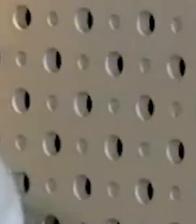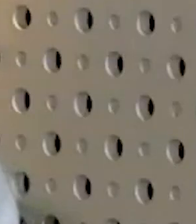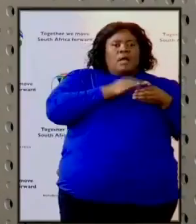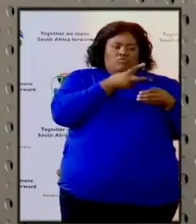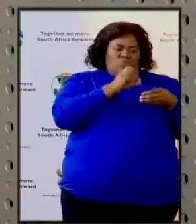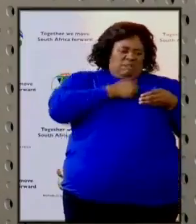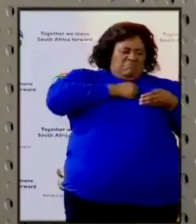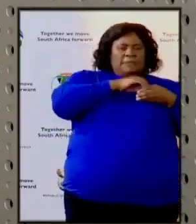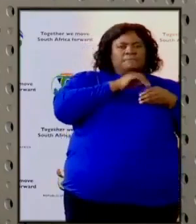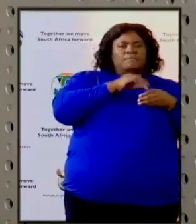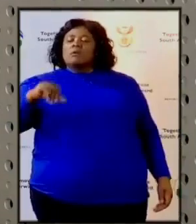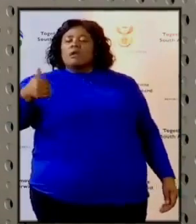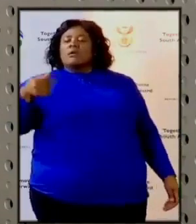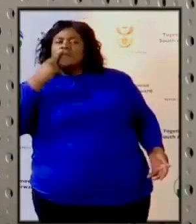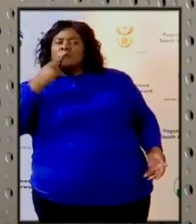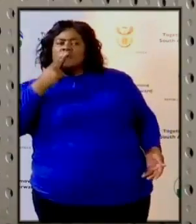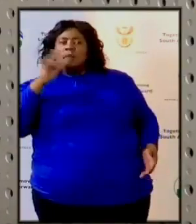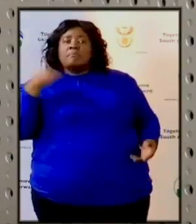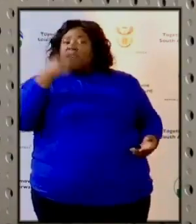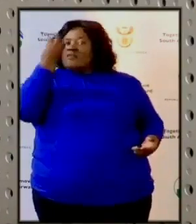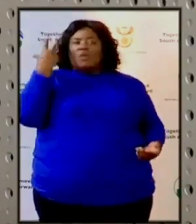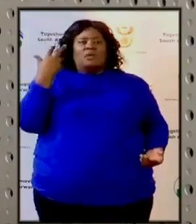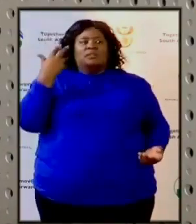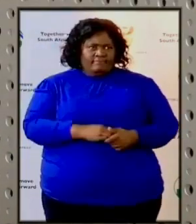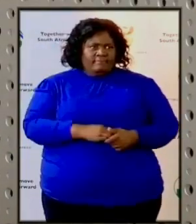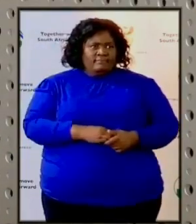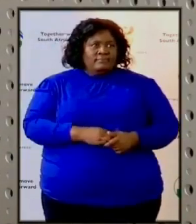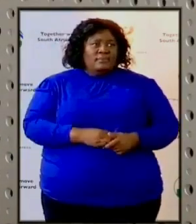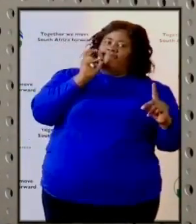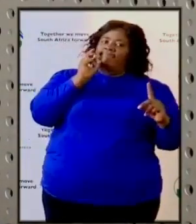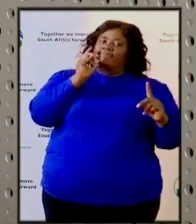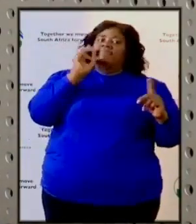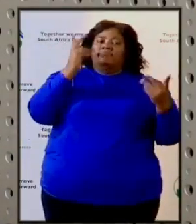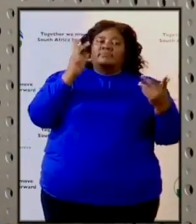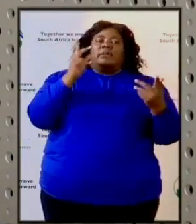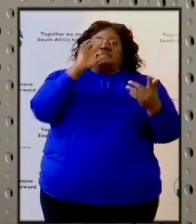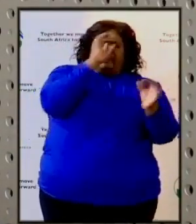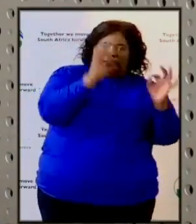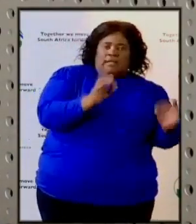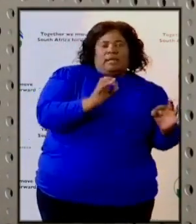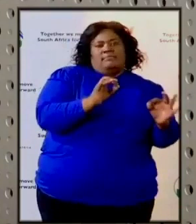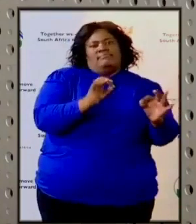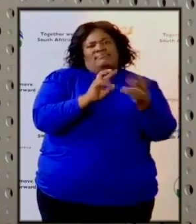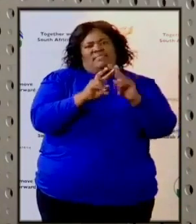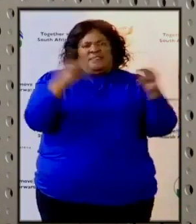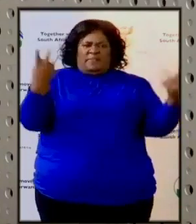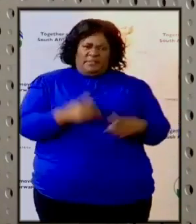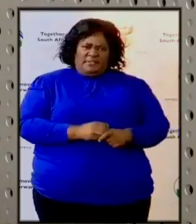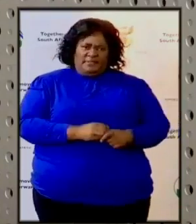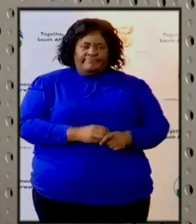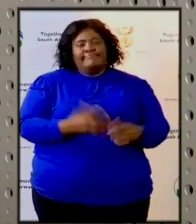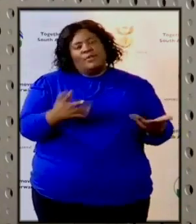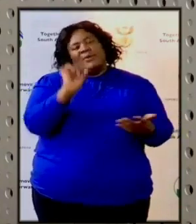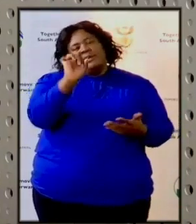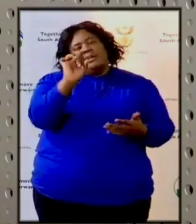Omunya tiscafe puts a life on their zol. So that is the story